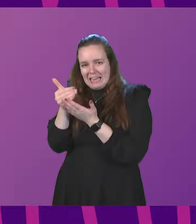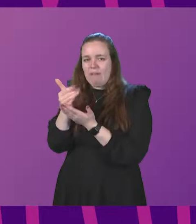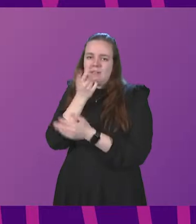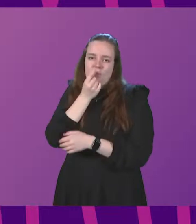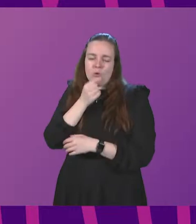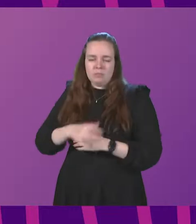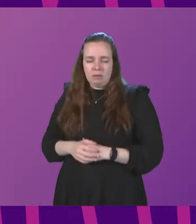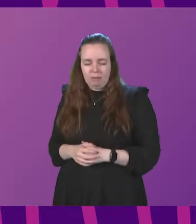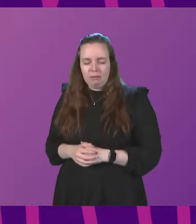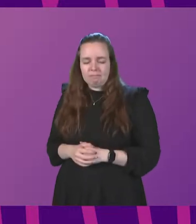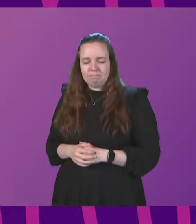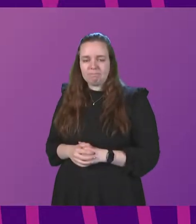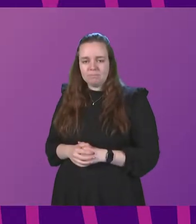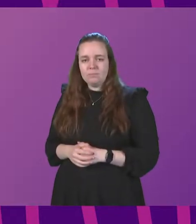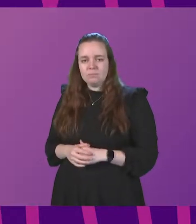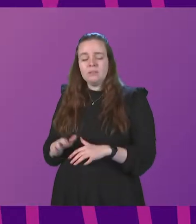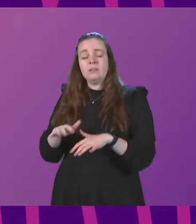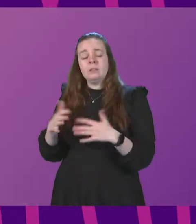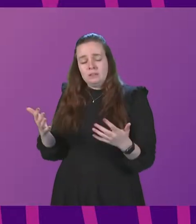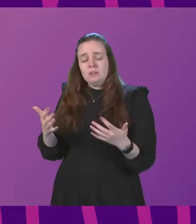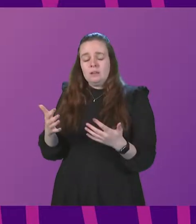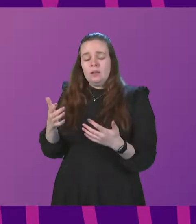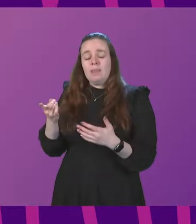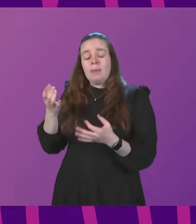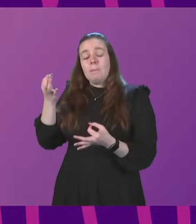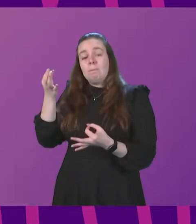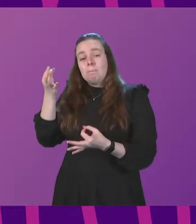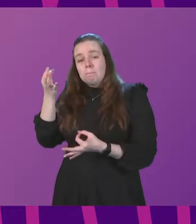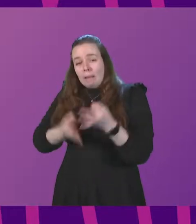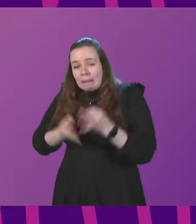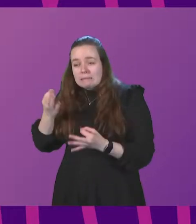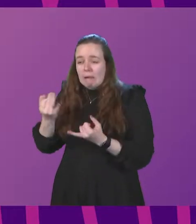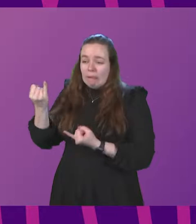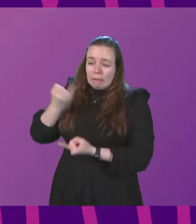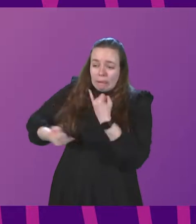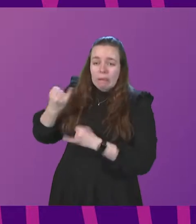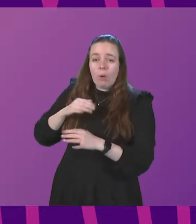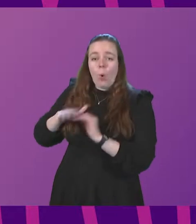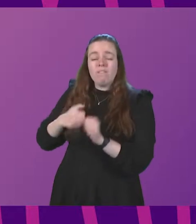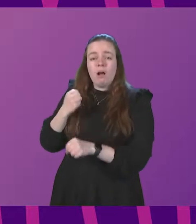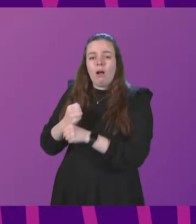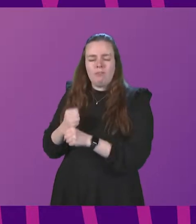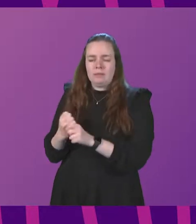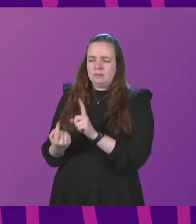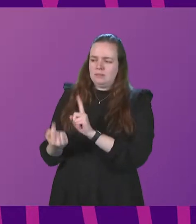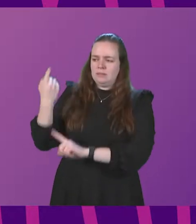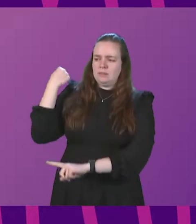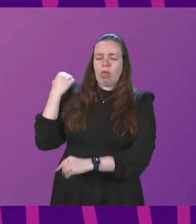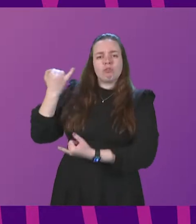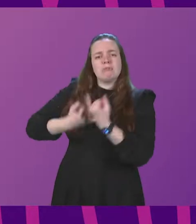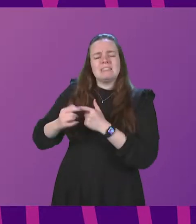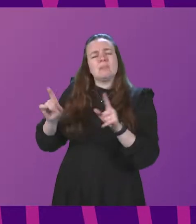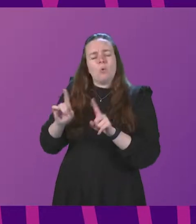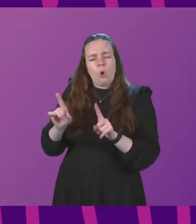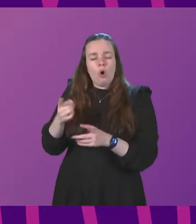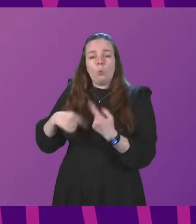possible. It has often been a feature of the political scrutiny on the government that at an earlier stage the criticism was that